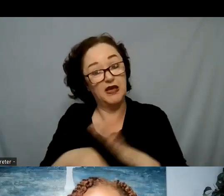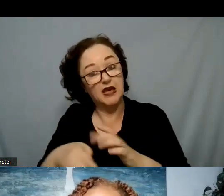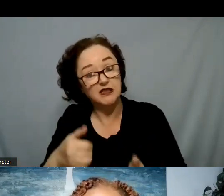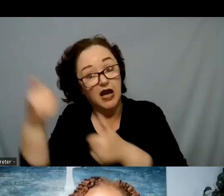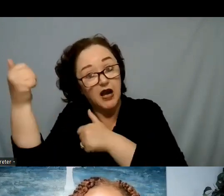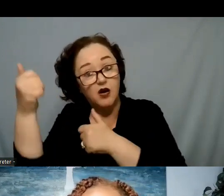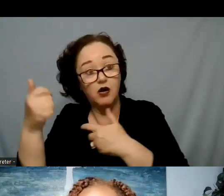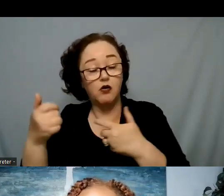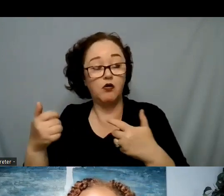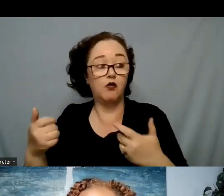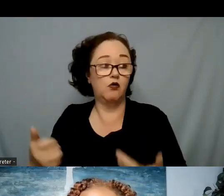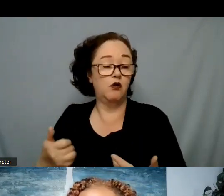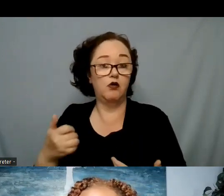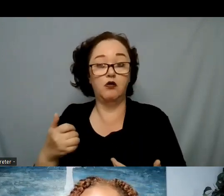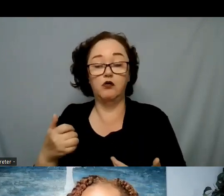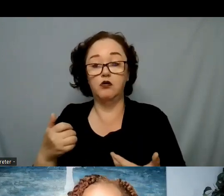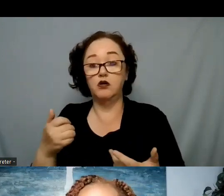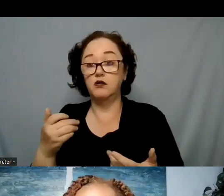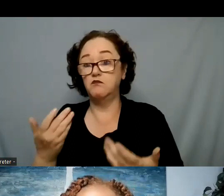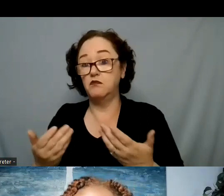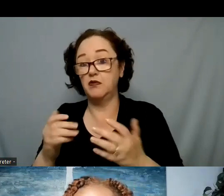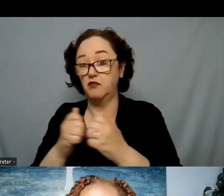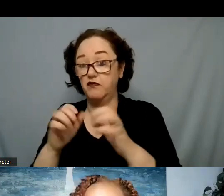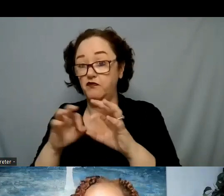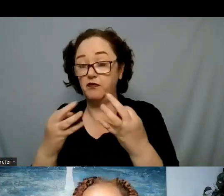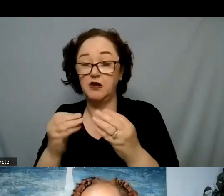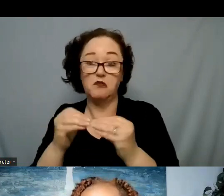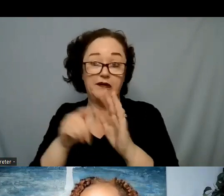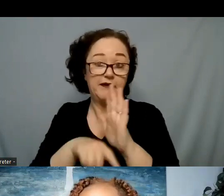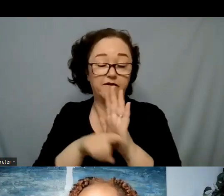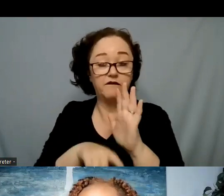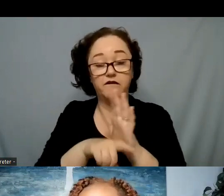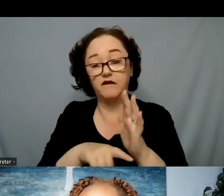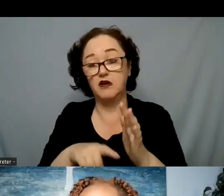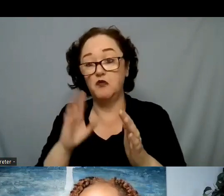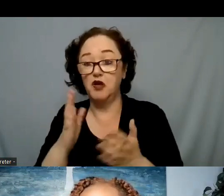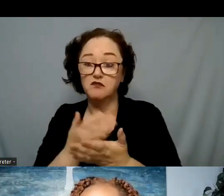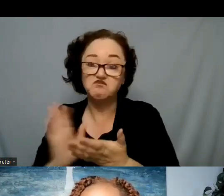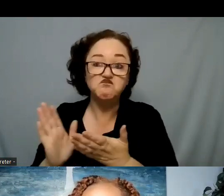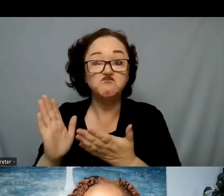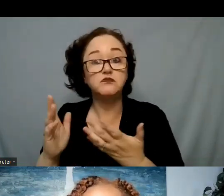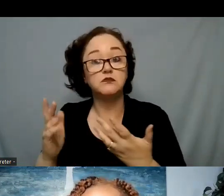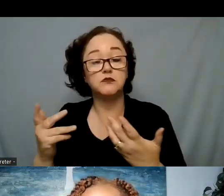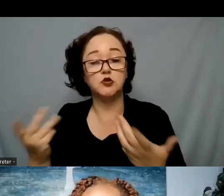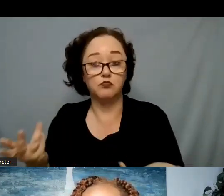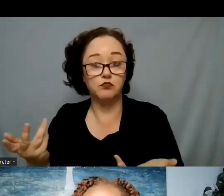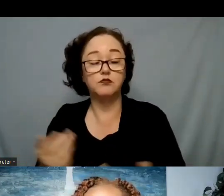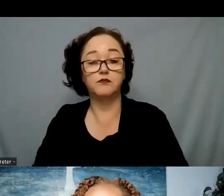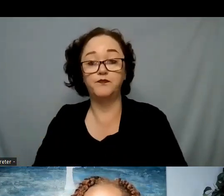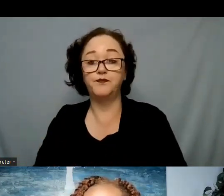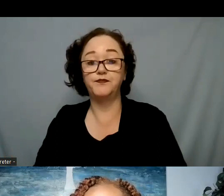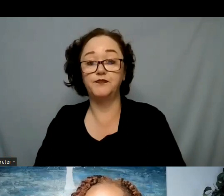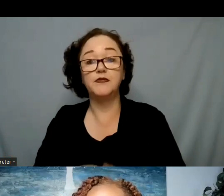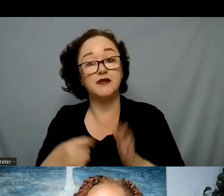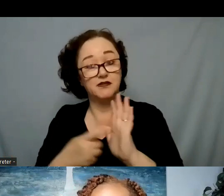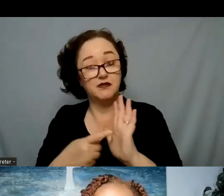negative things within their family being rejected and so sometimes you have to